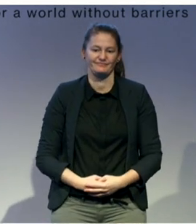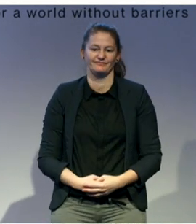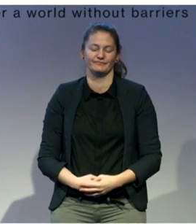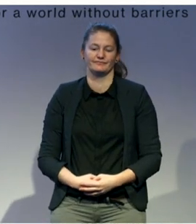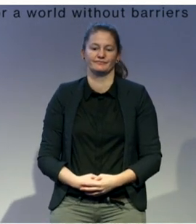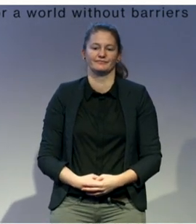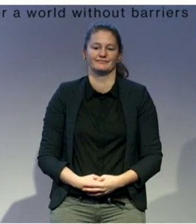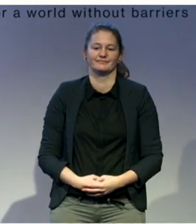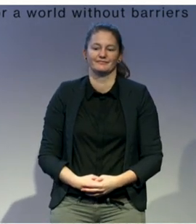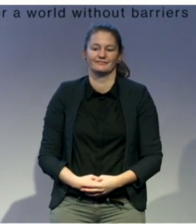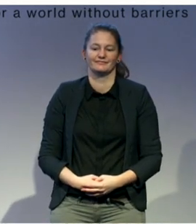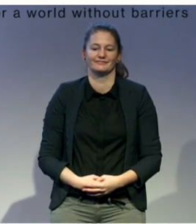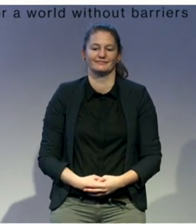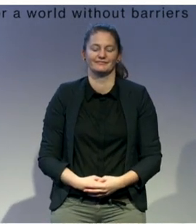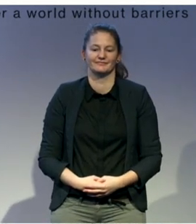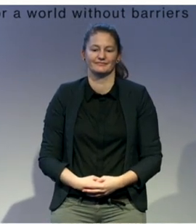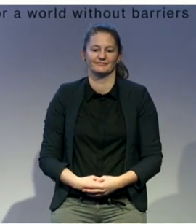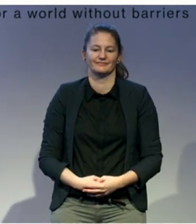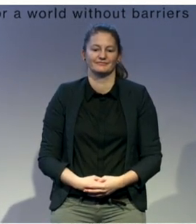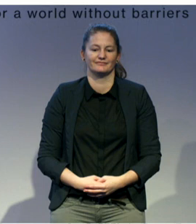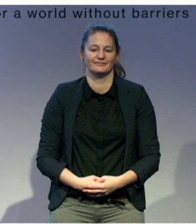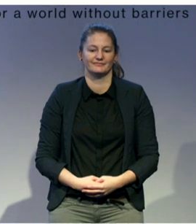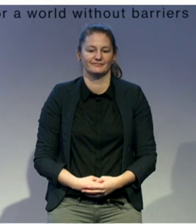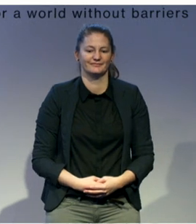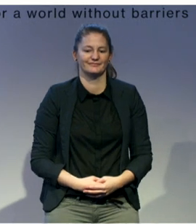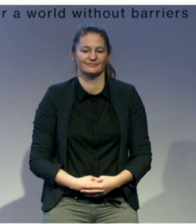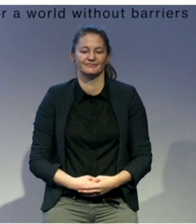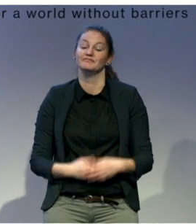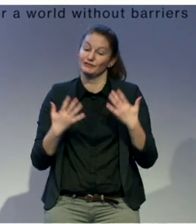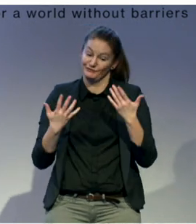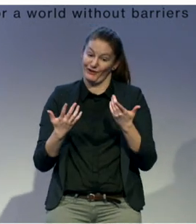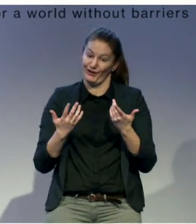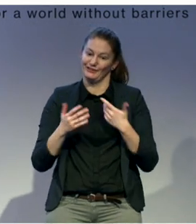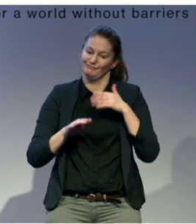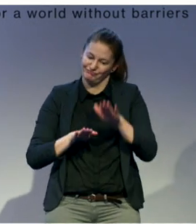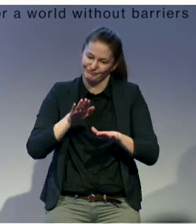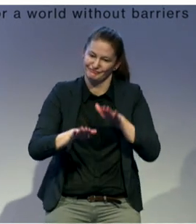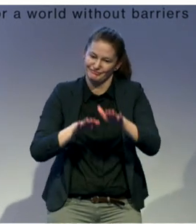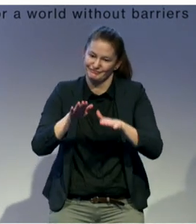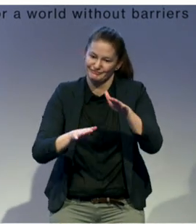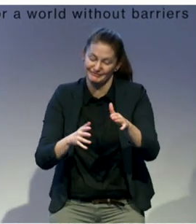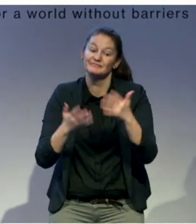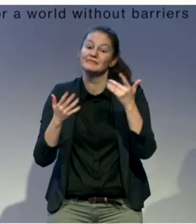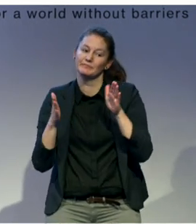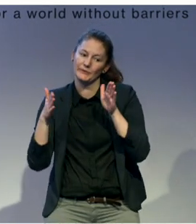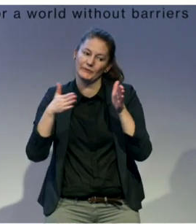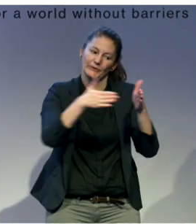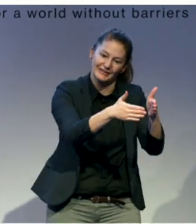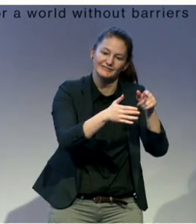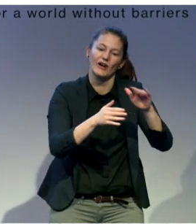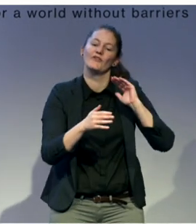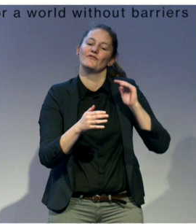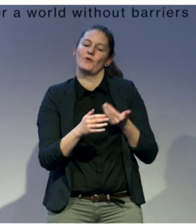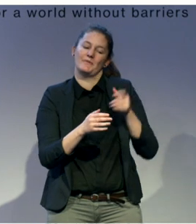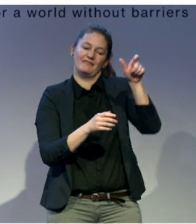So moving forward, we are intending to have a much greater focus on women with disabilities and working with them to engage in